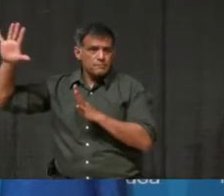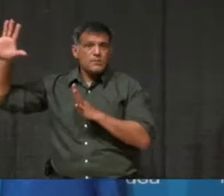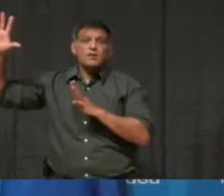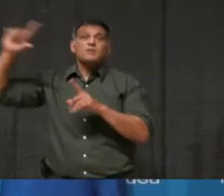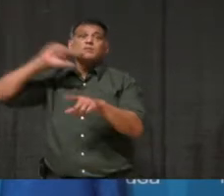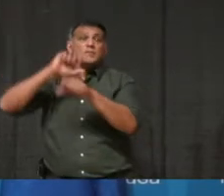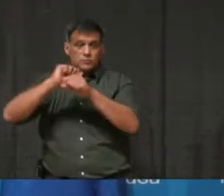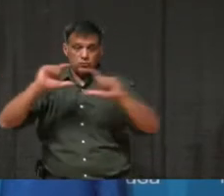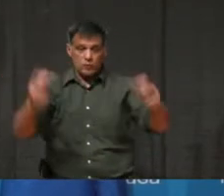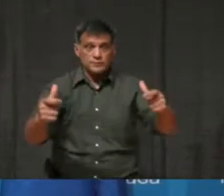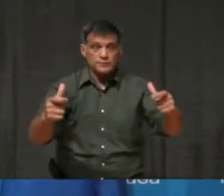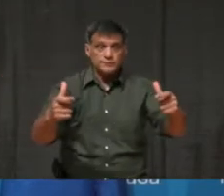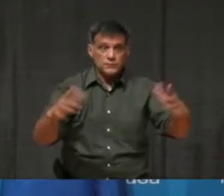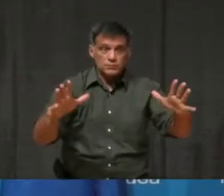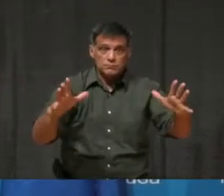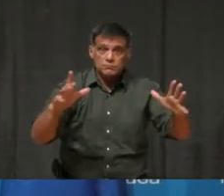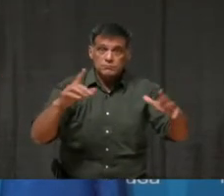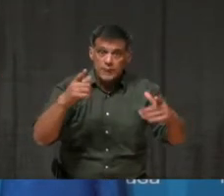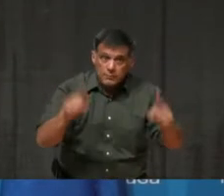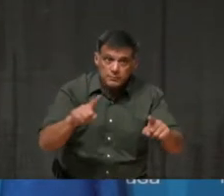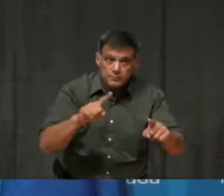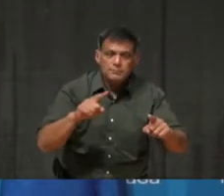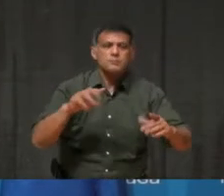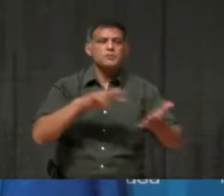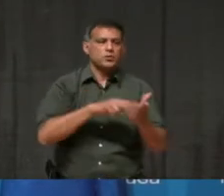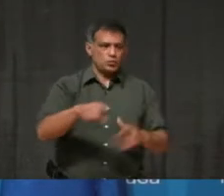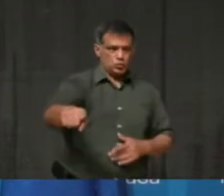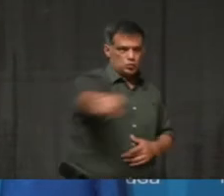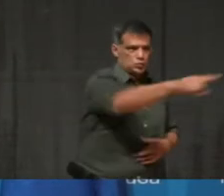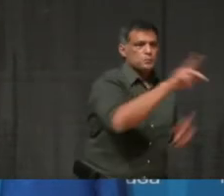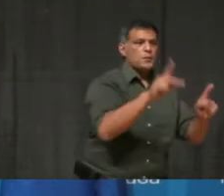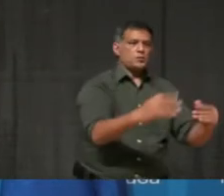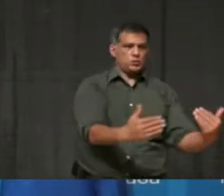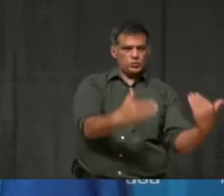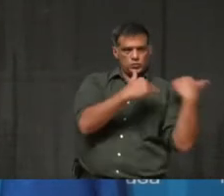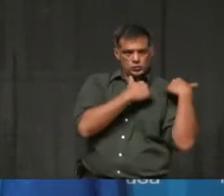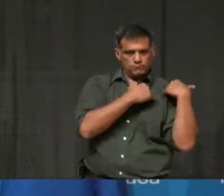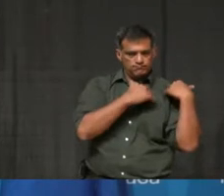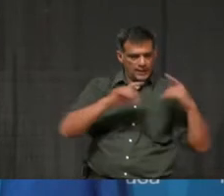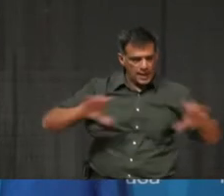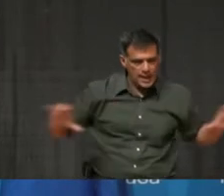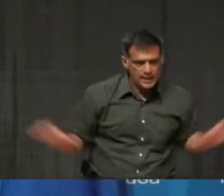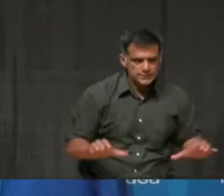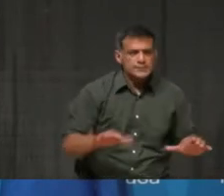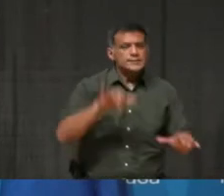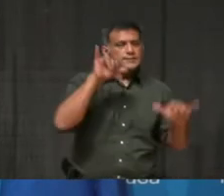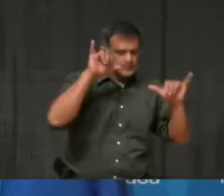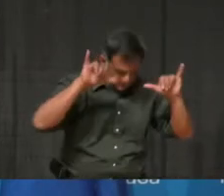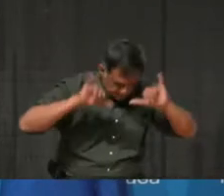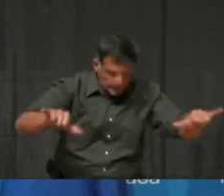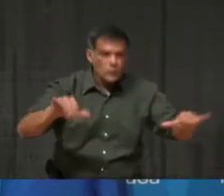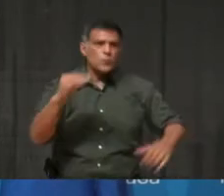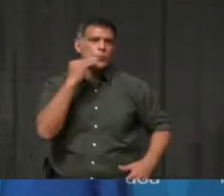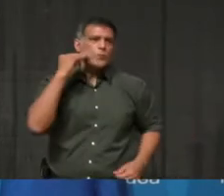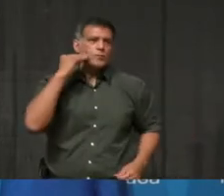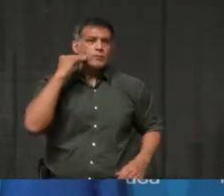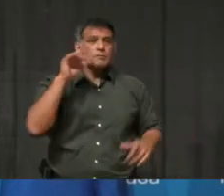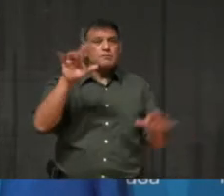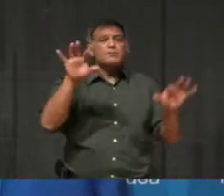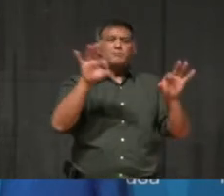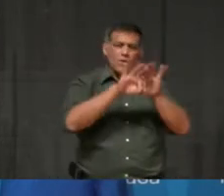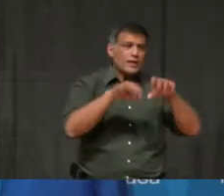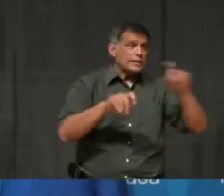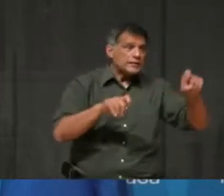our part to get this virus under control. And that is by staying home, except when going out for the essentials. By